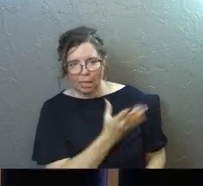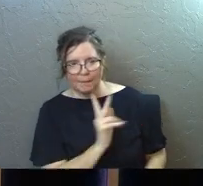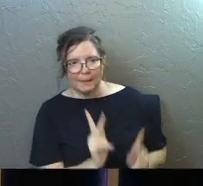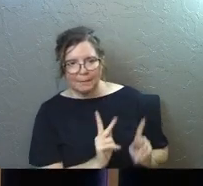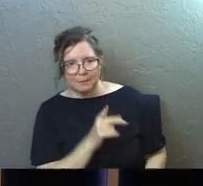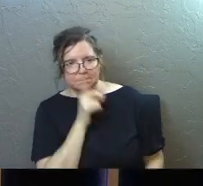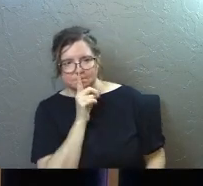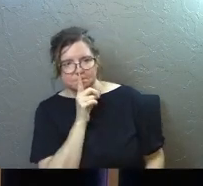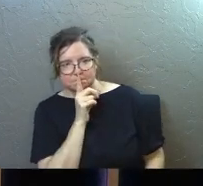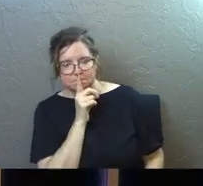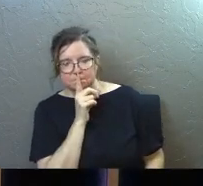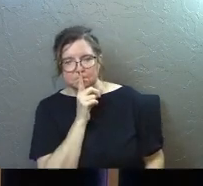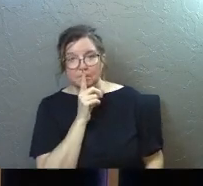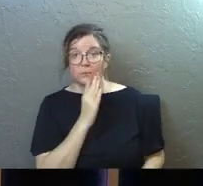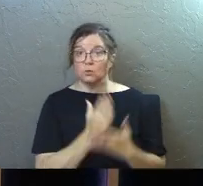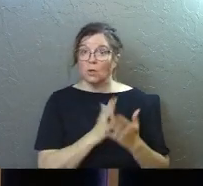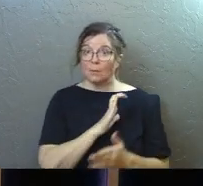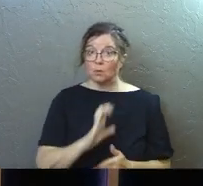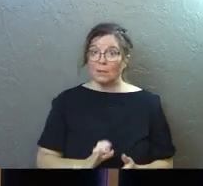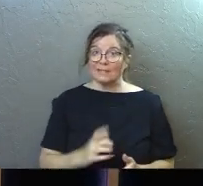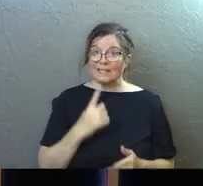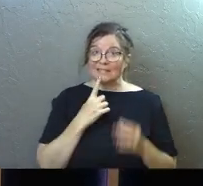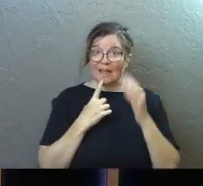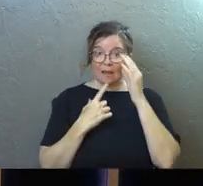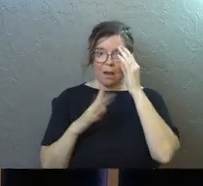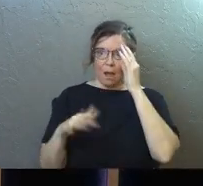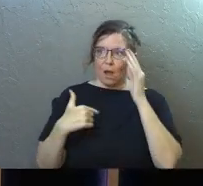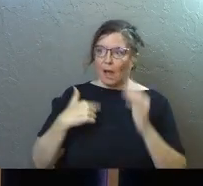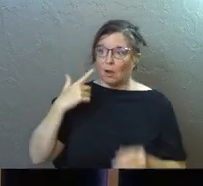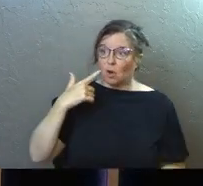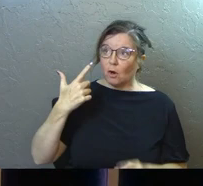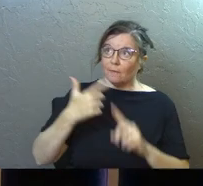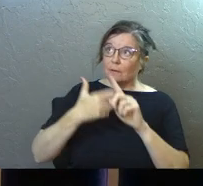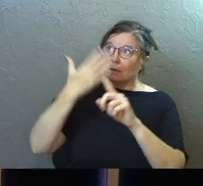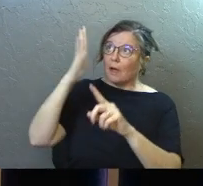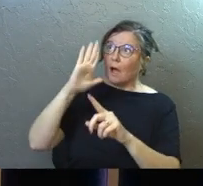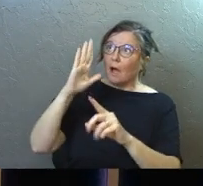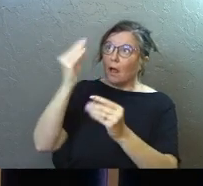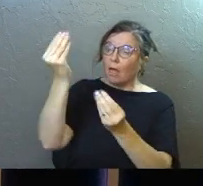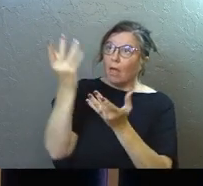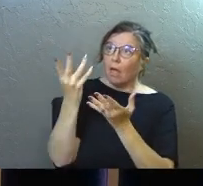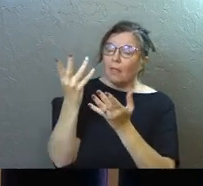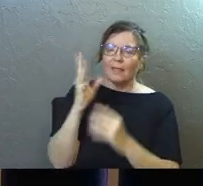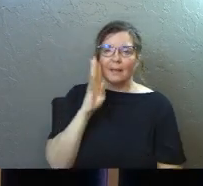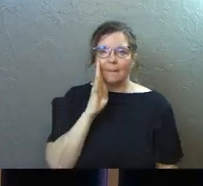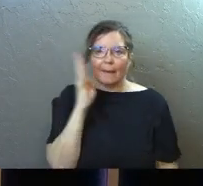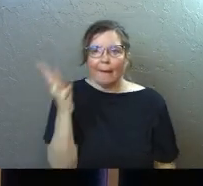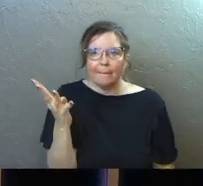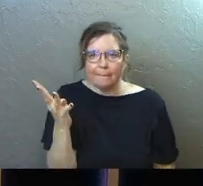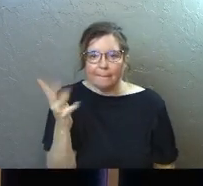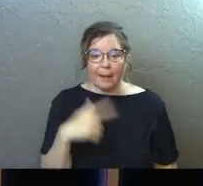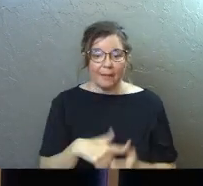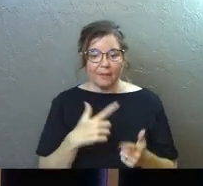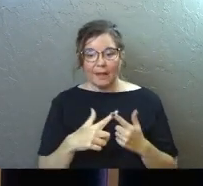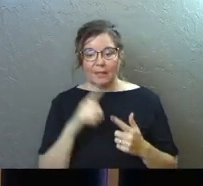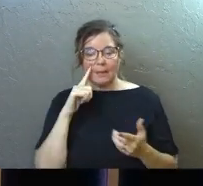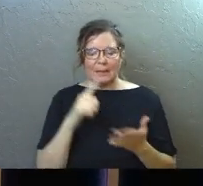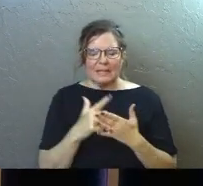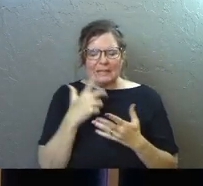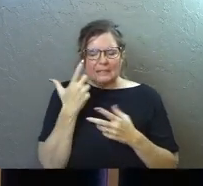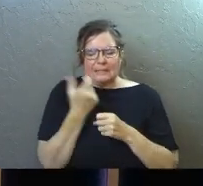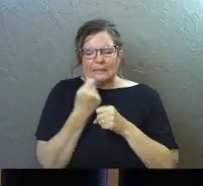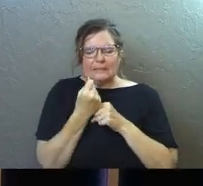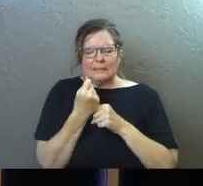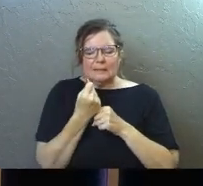are some Christians that claim to have heard a thing from God. They made those things up, and then they believed them really hard.